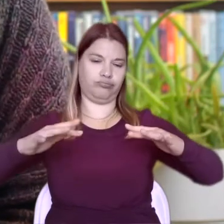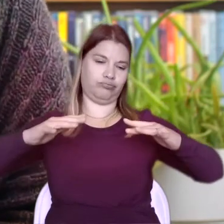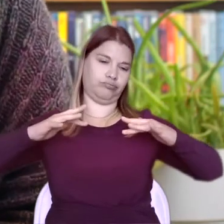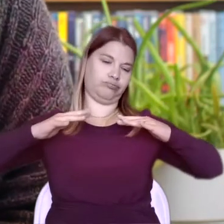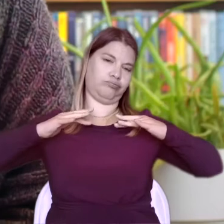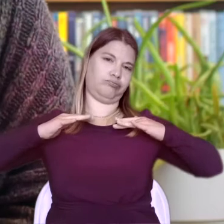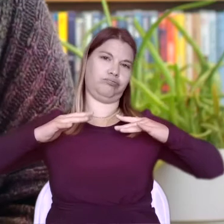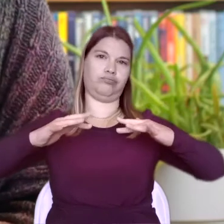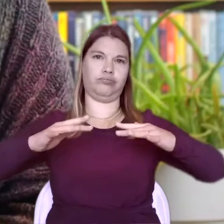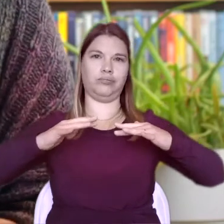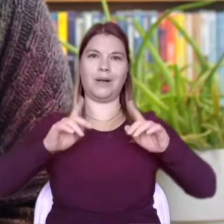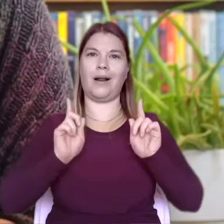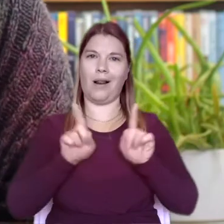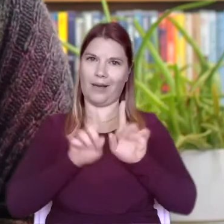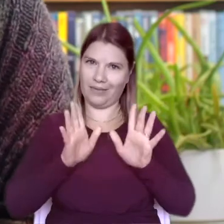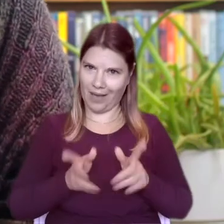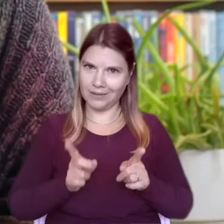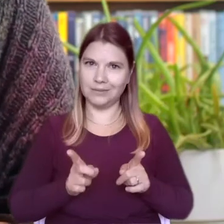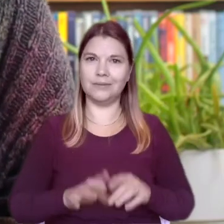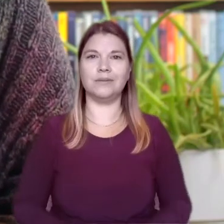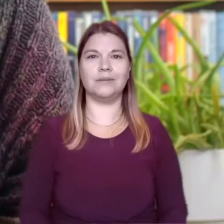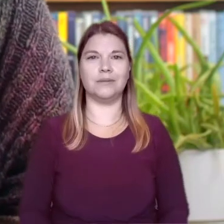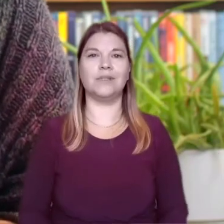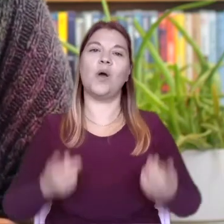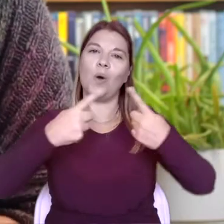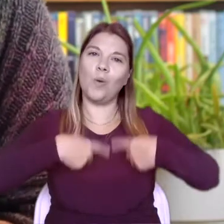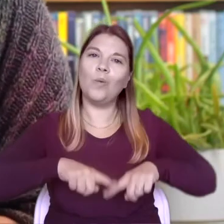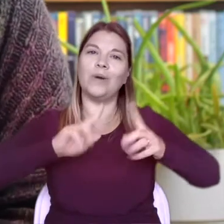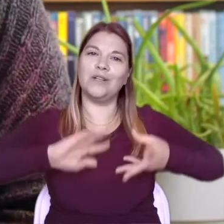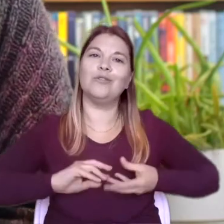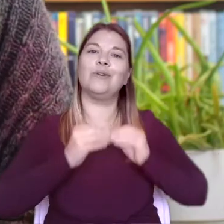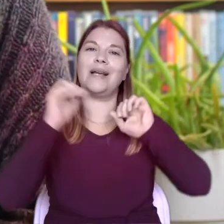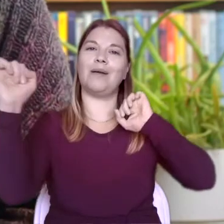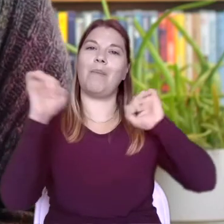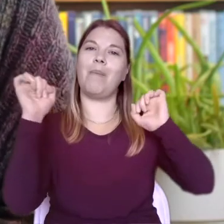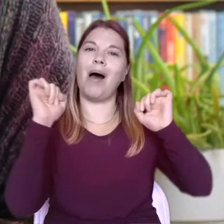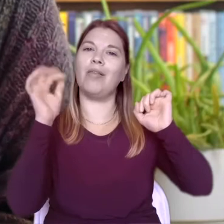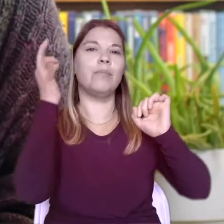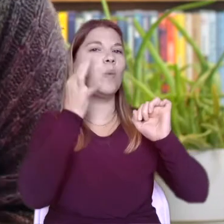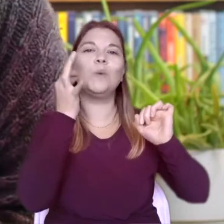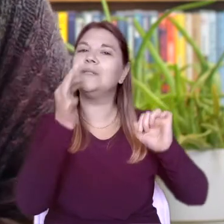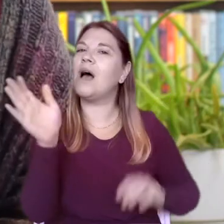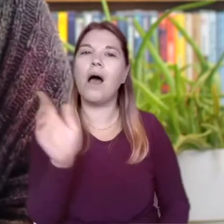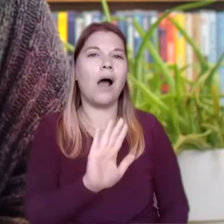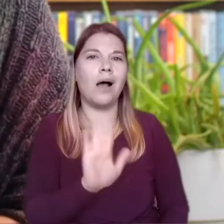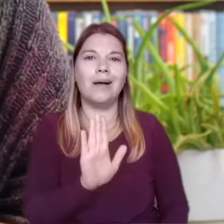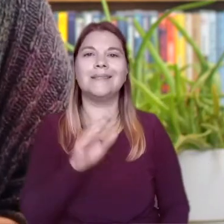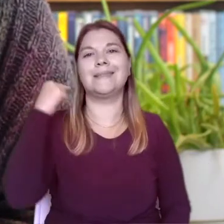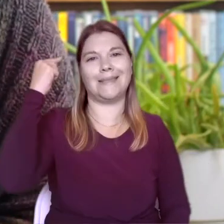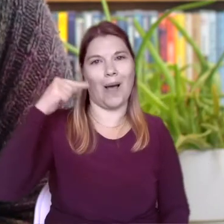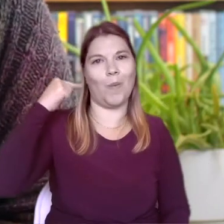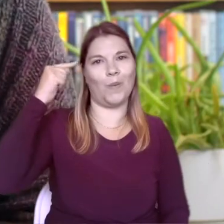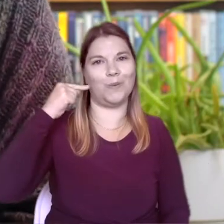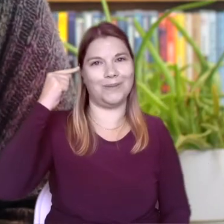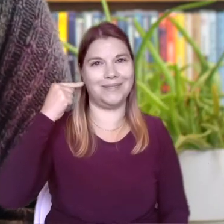Today, we are going to try and learn ways to make our own baths of sound. Ones that relax us and make us feel